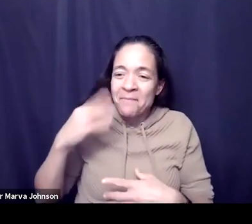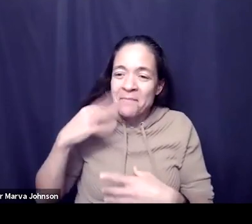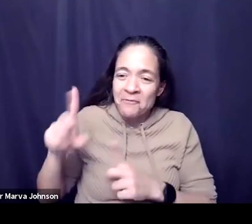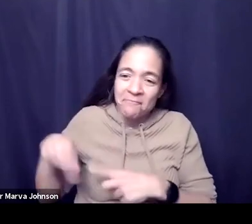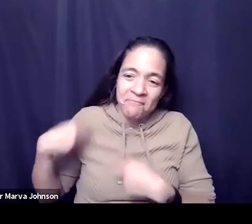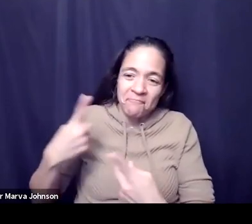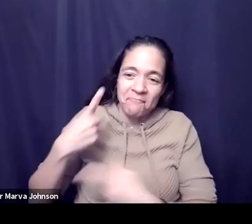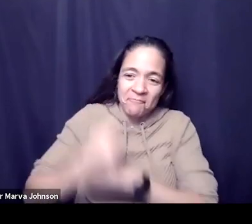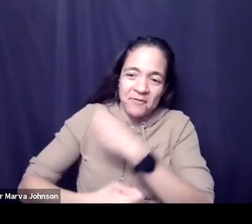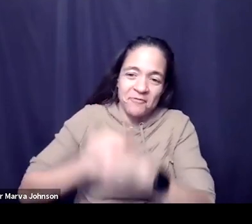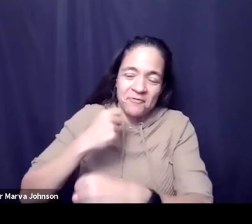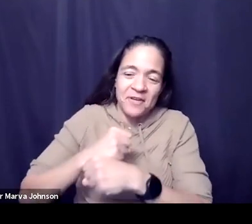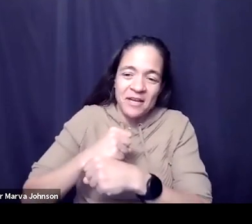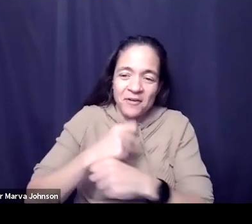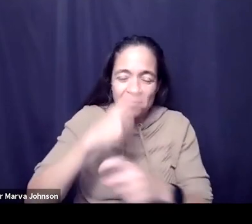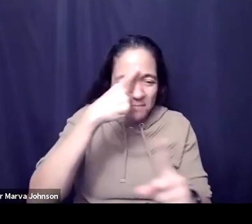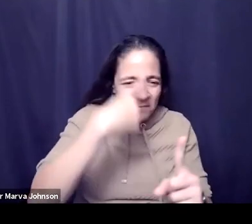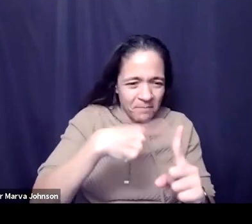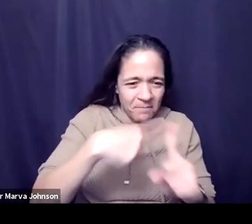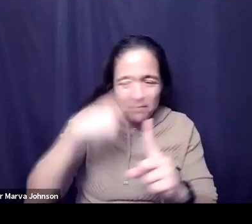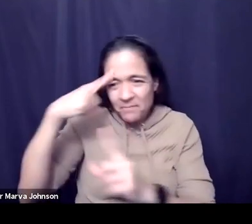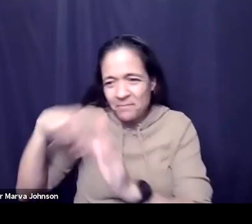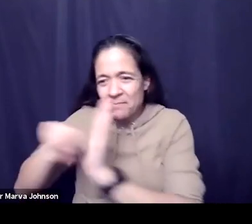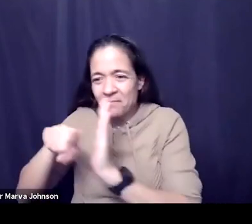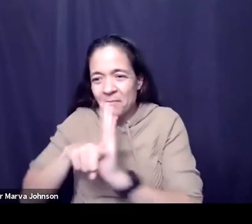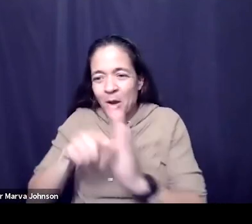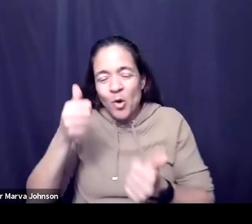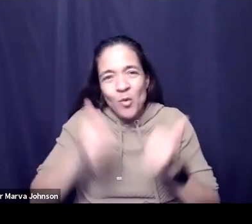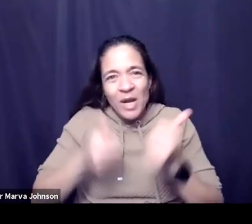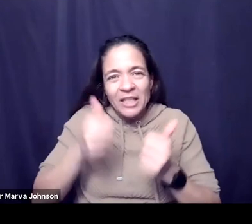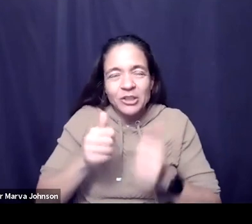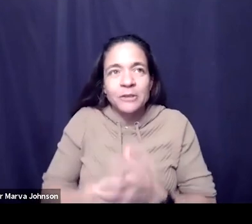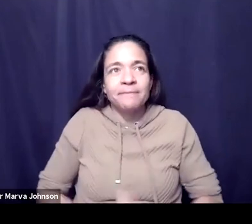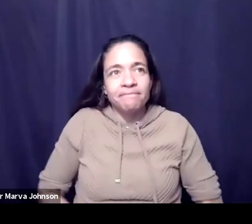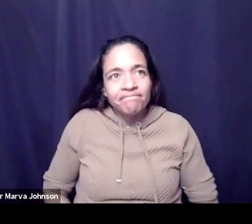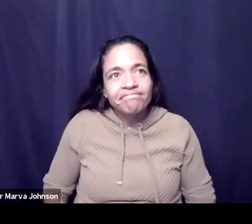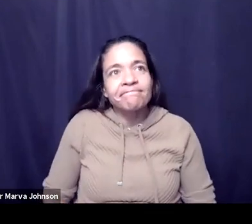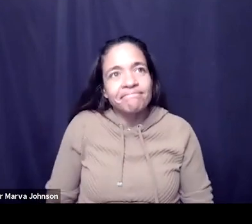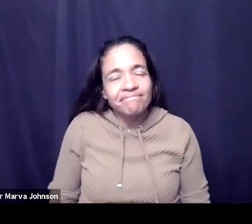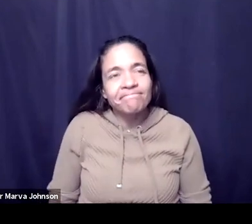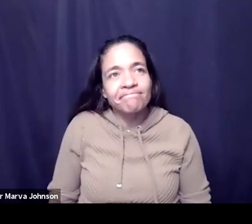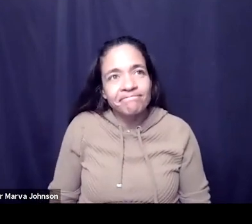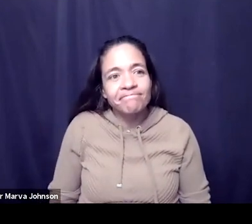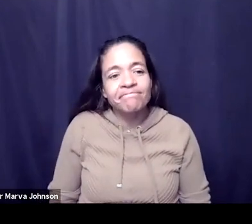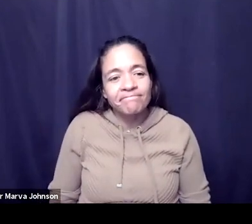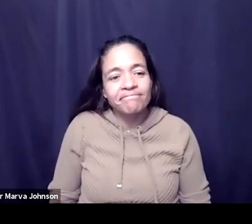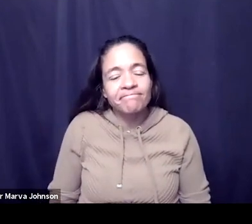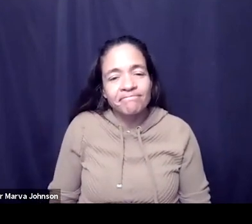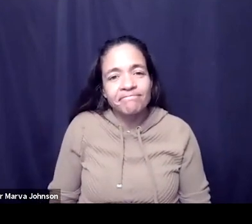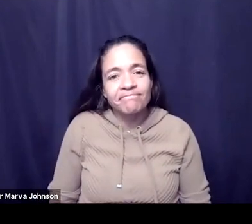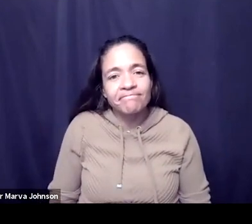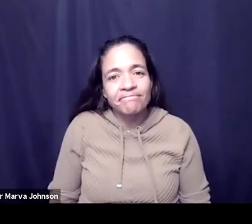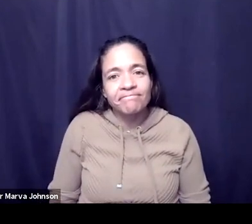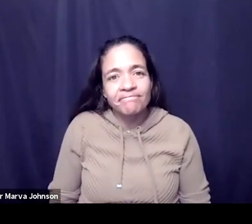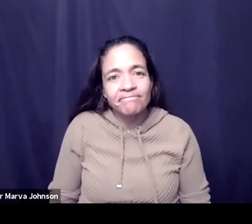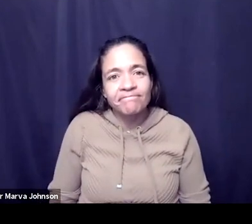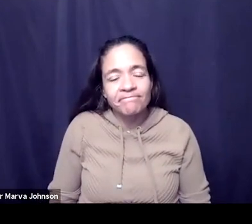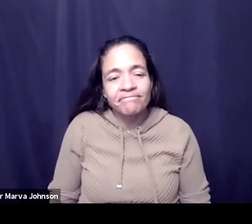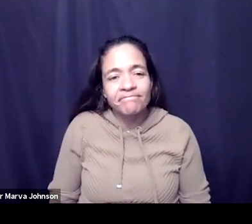i there's a part of me that um feels